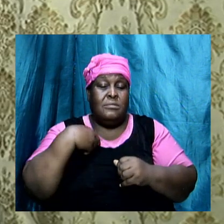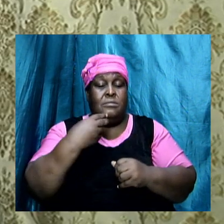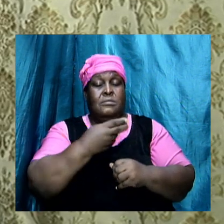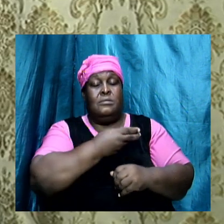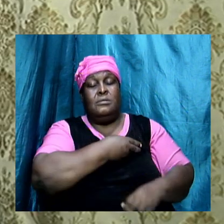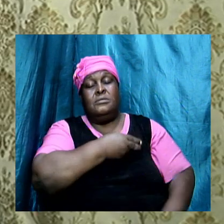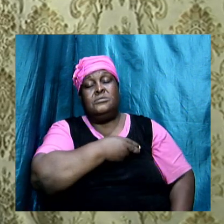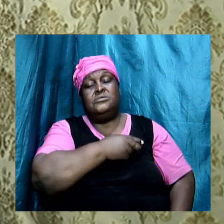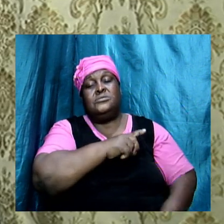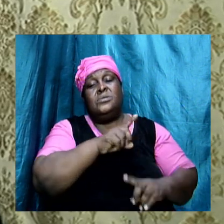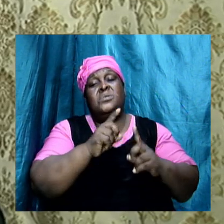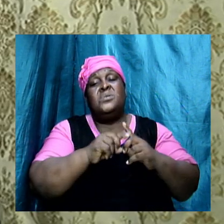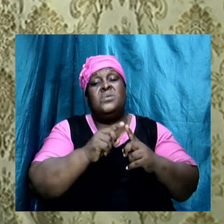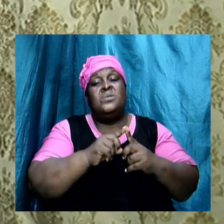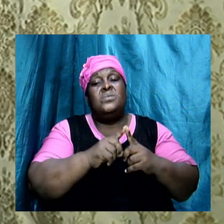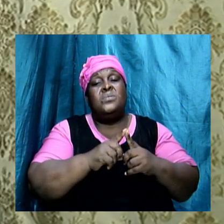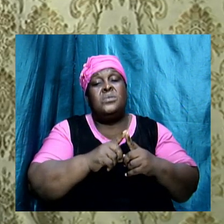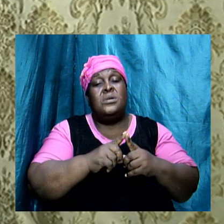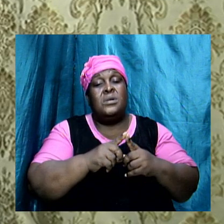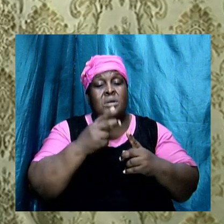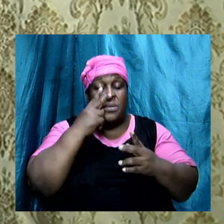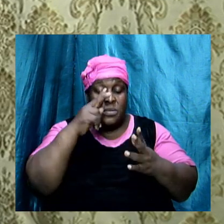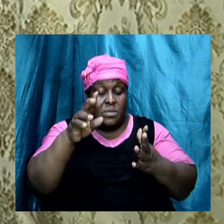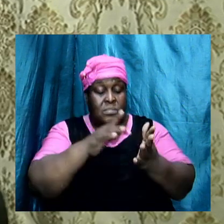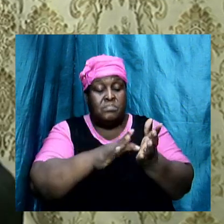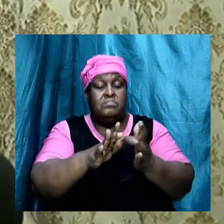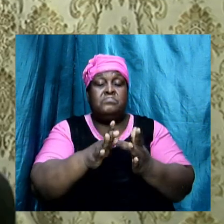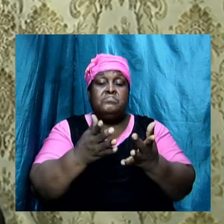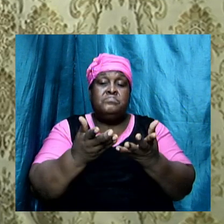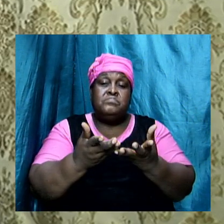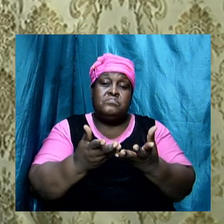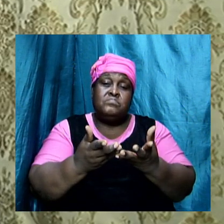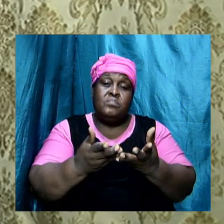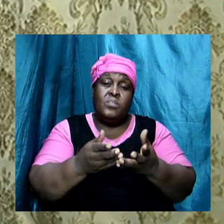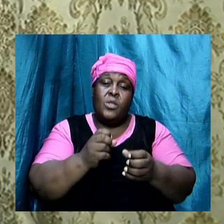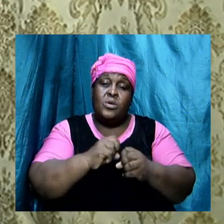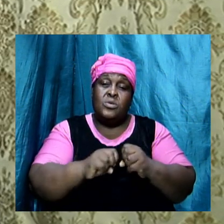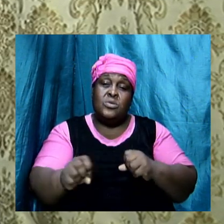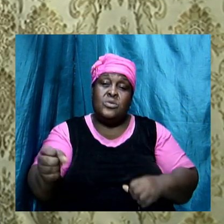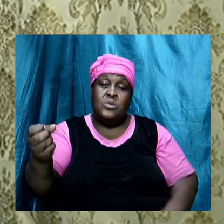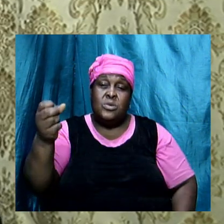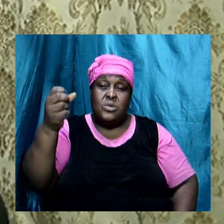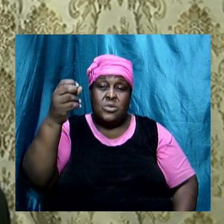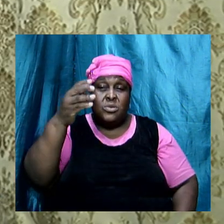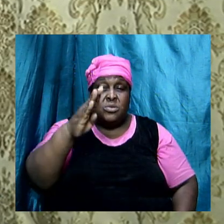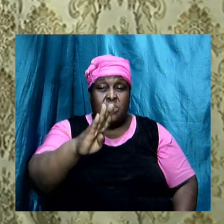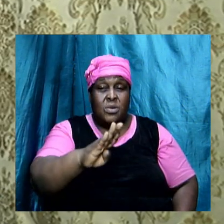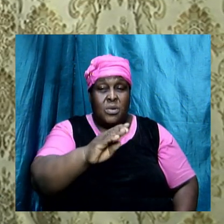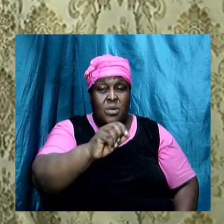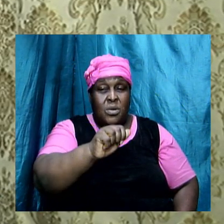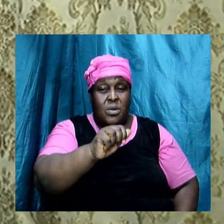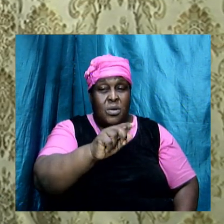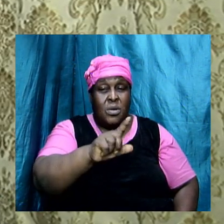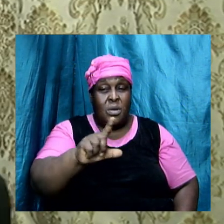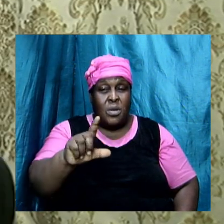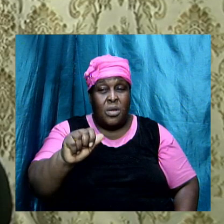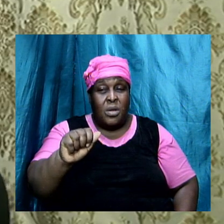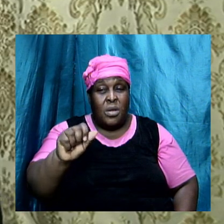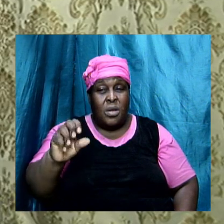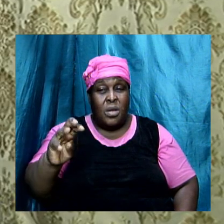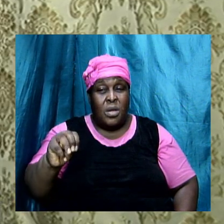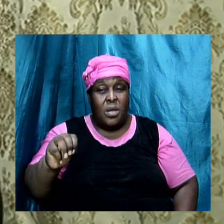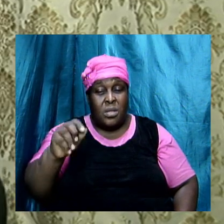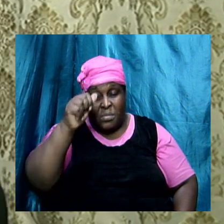So when we look at Numbers 25, the Bible says, Balaam now wanted the gifts, but